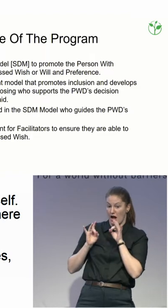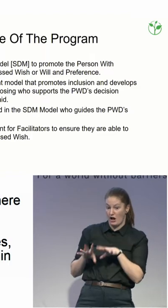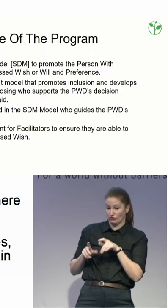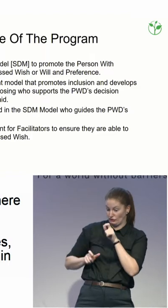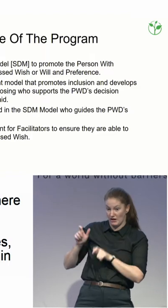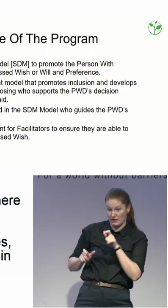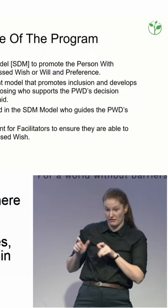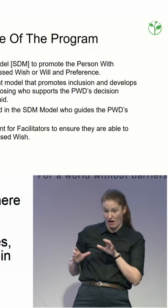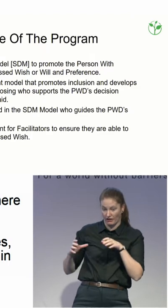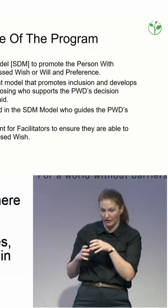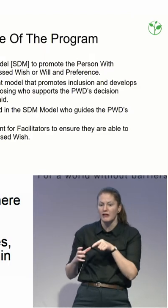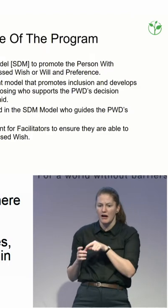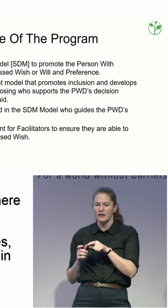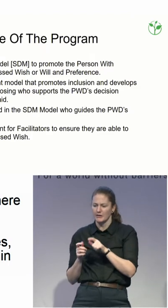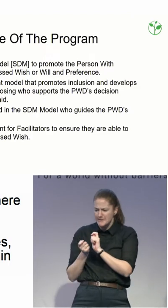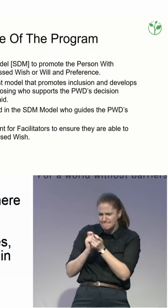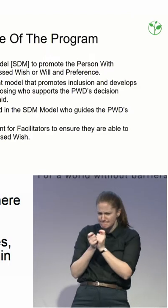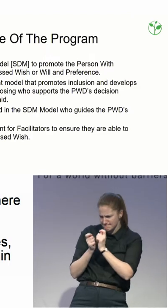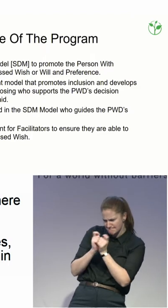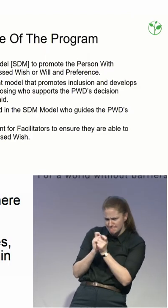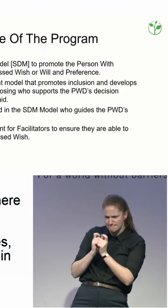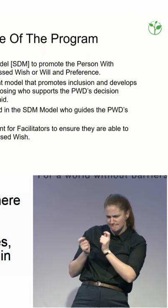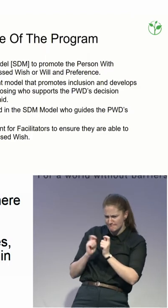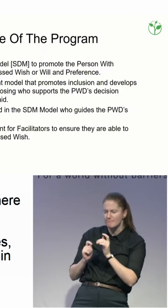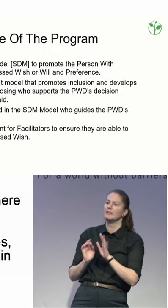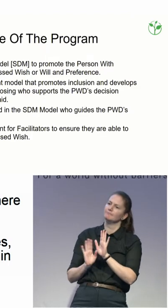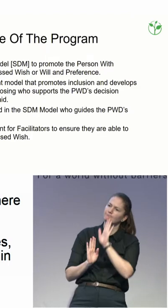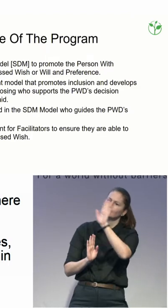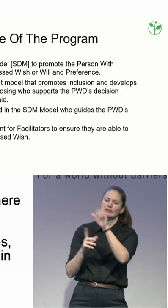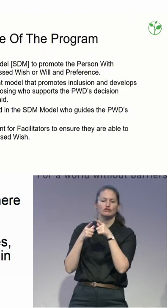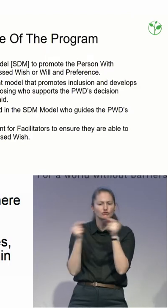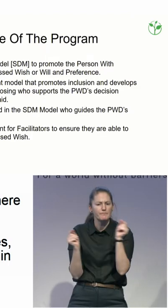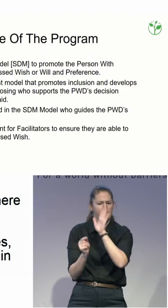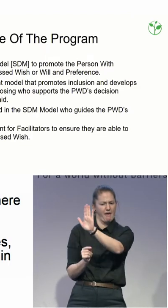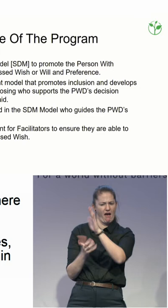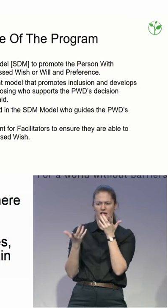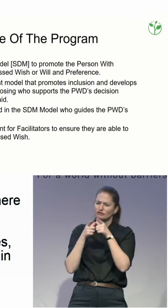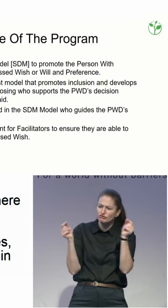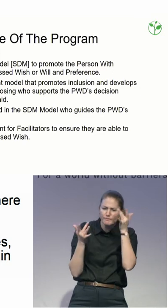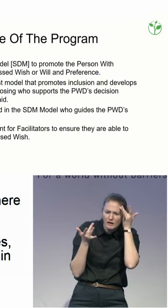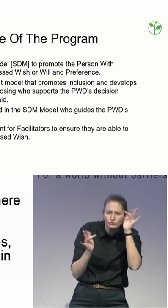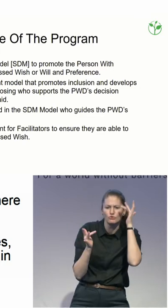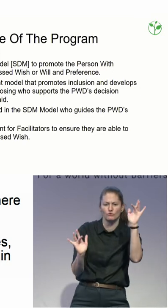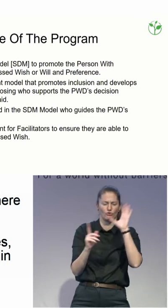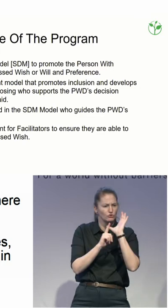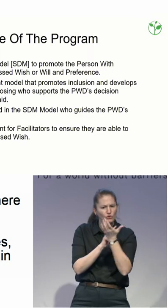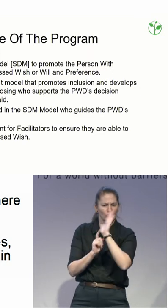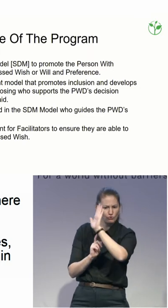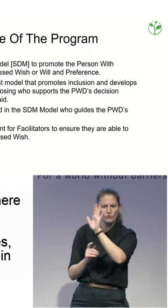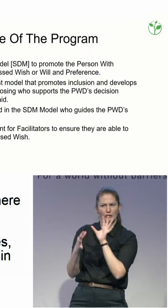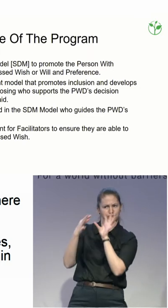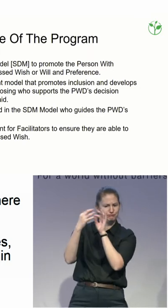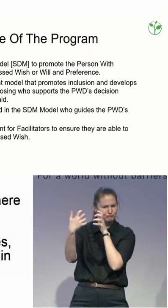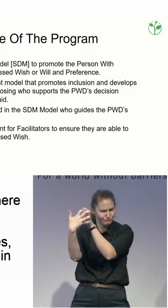positions. Thanks. Excellent. So the essence of the program. It's really about